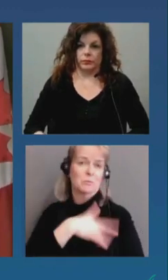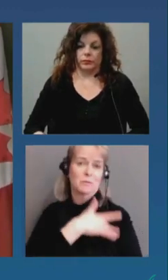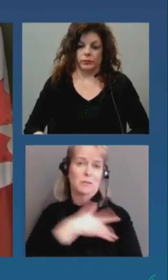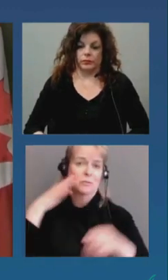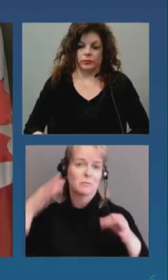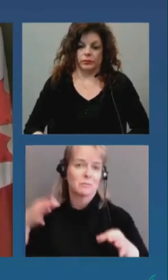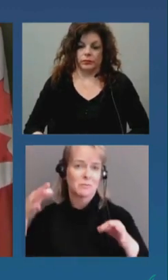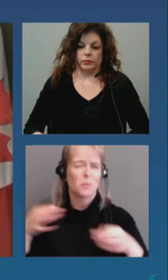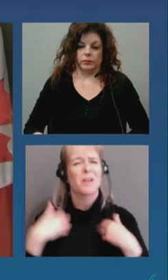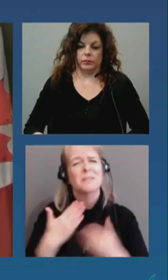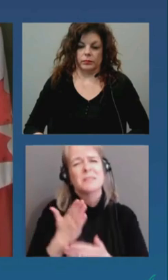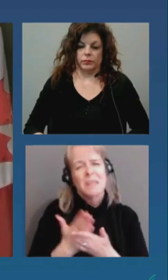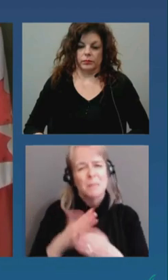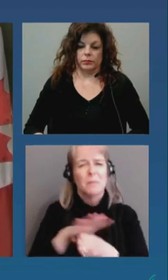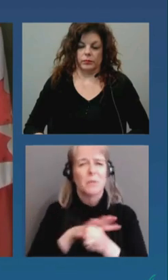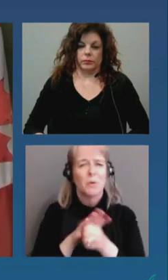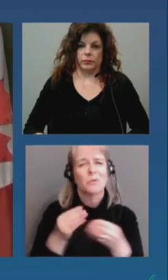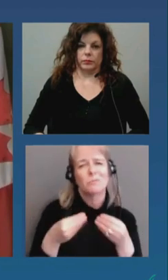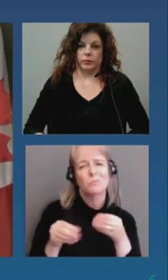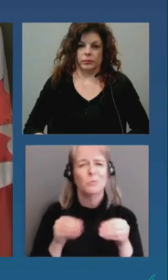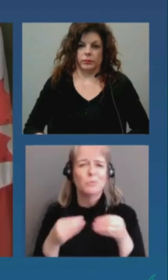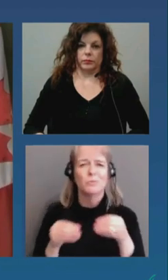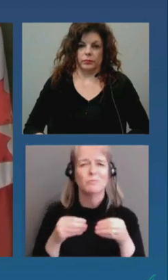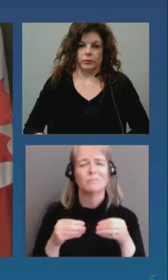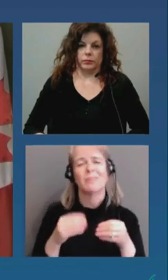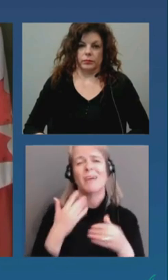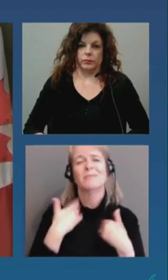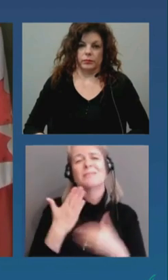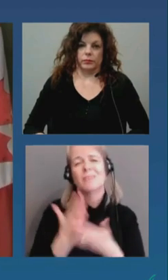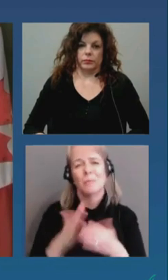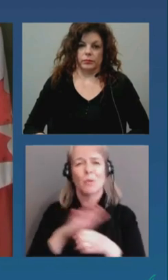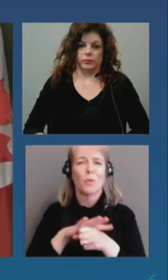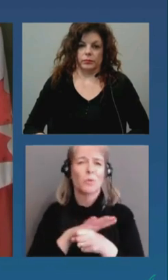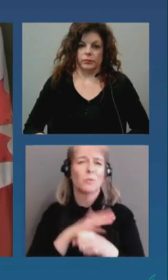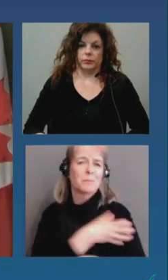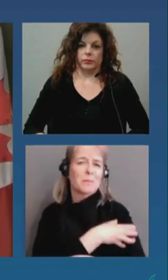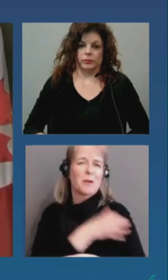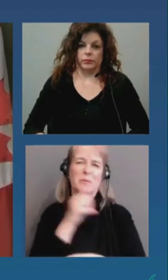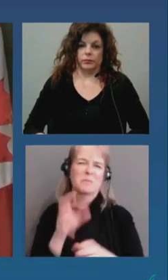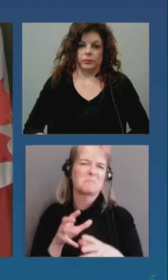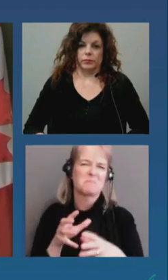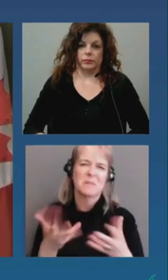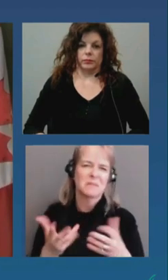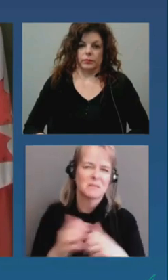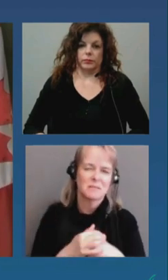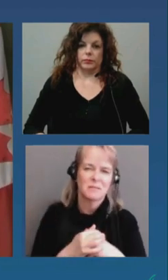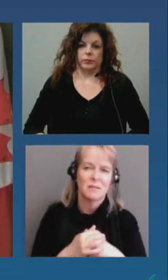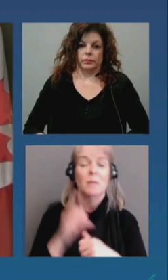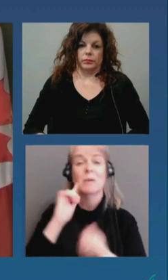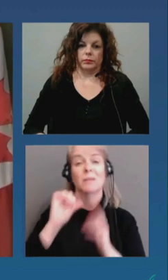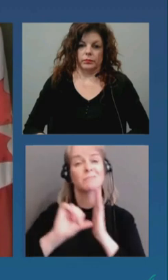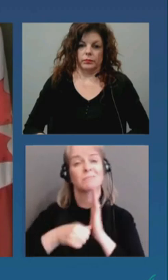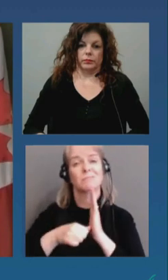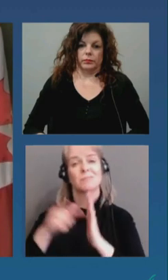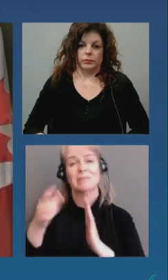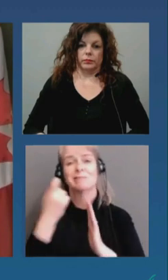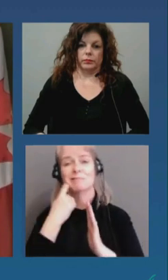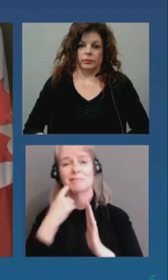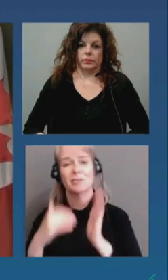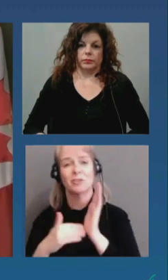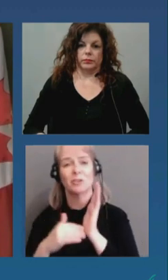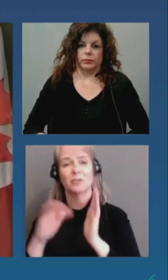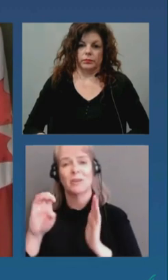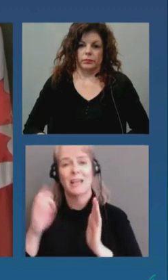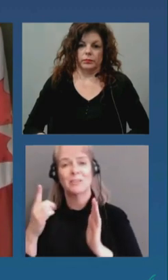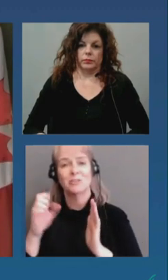maneuvering room here but not much i just want to reiterate what um dr etch has mentioned and she slowly as well too on both